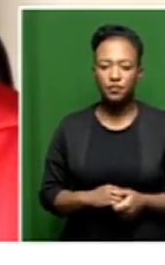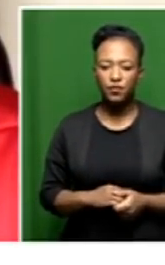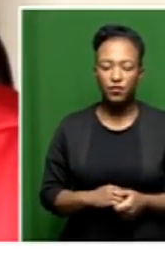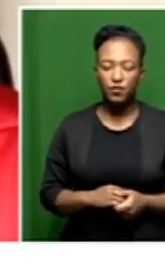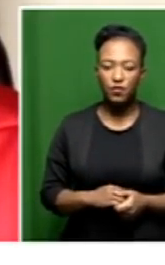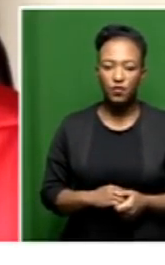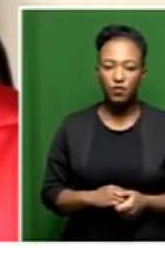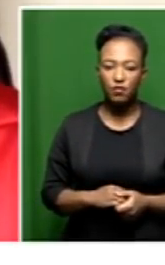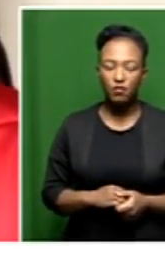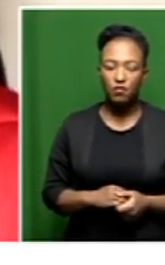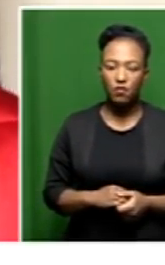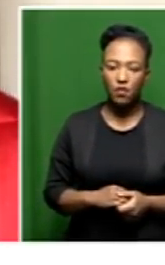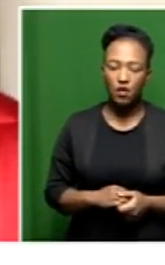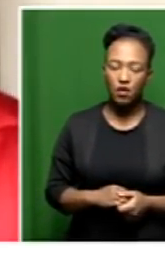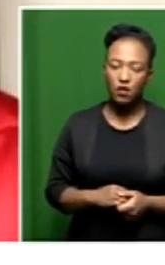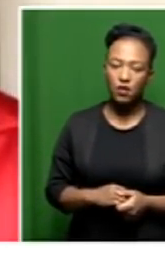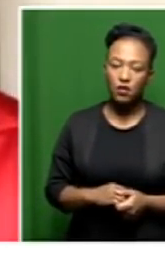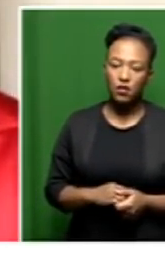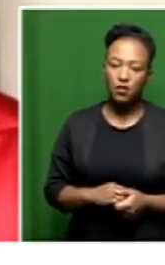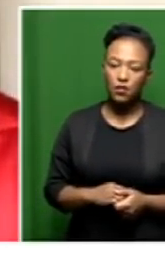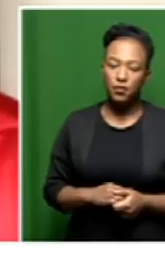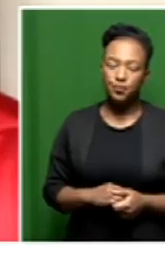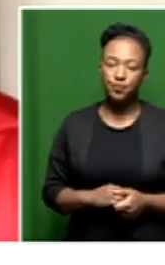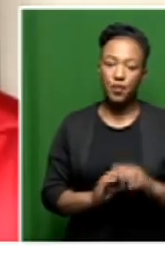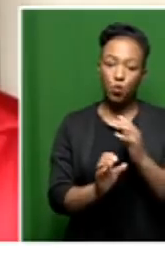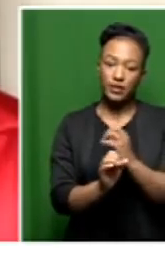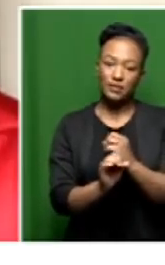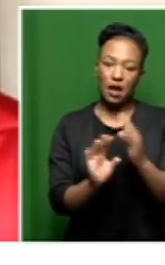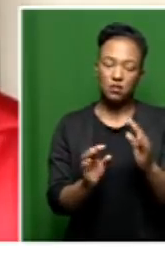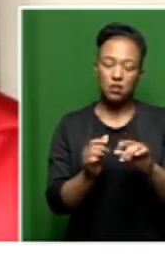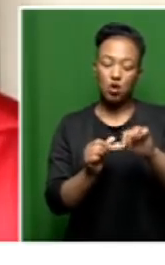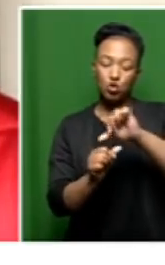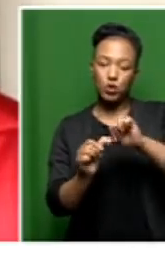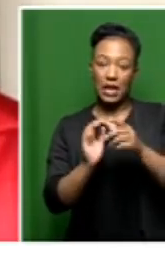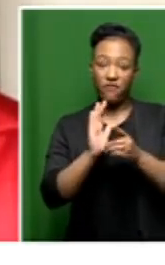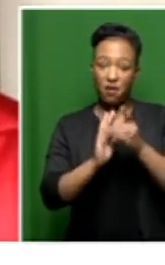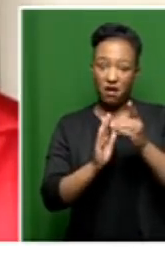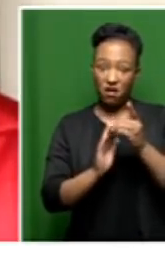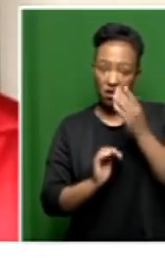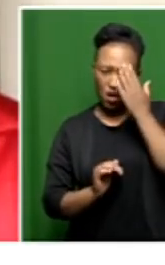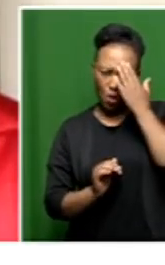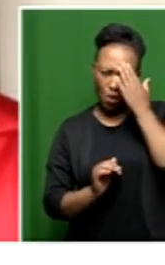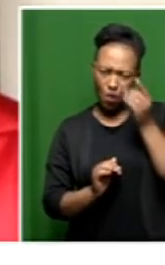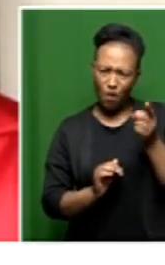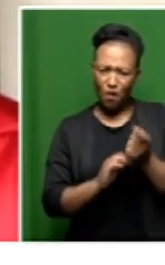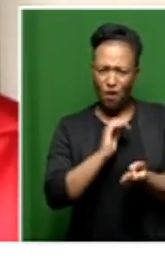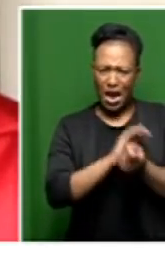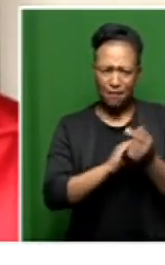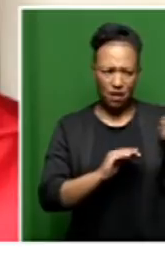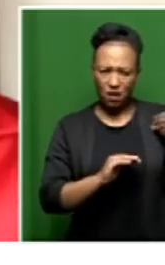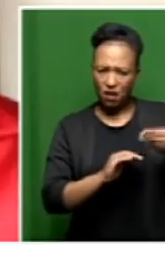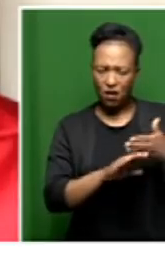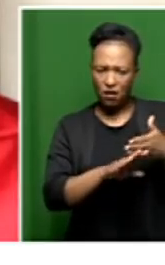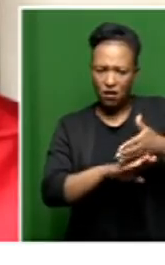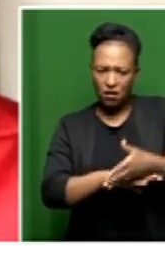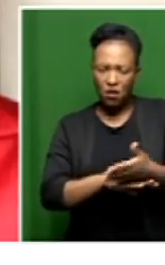start by establishing whether the Department of Social Development is aware of what has been happening at